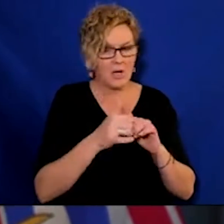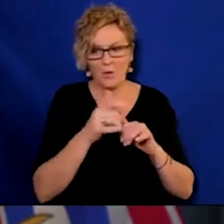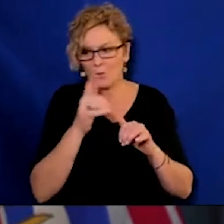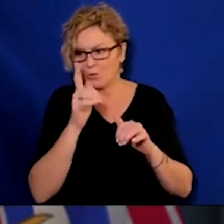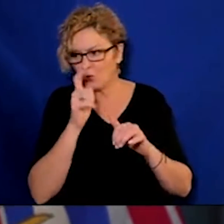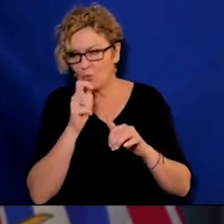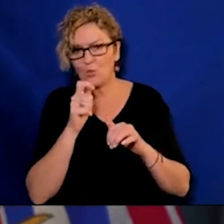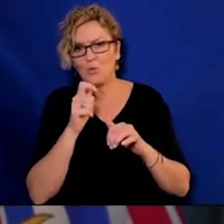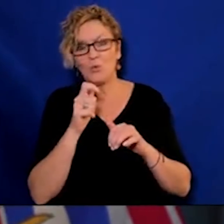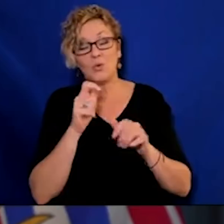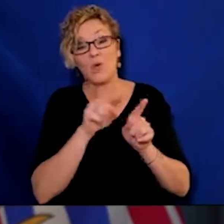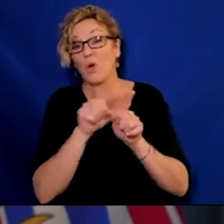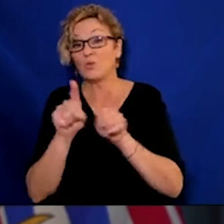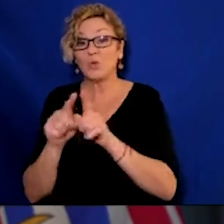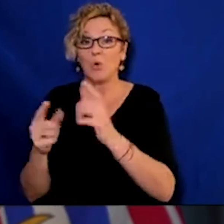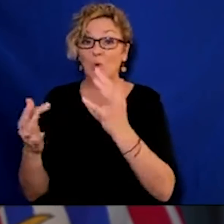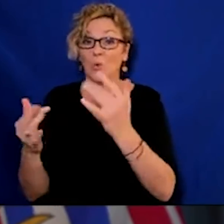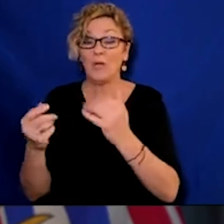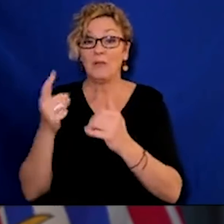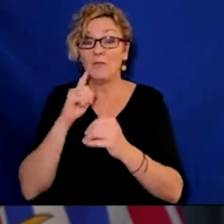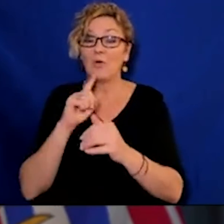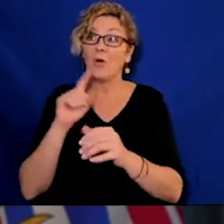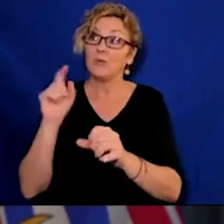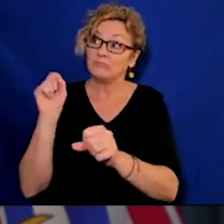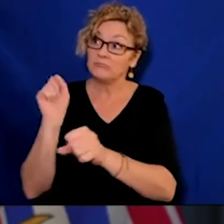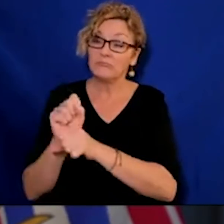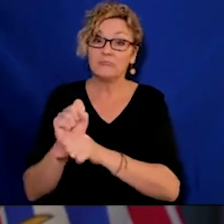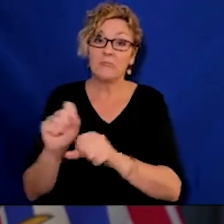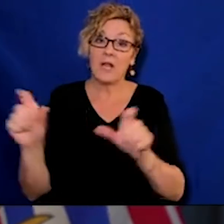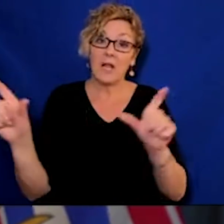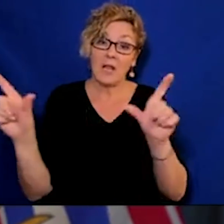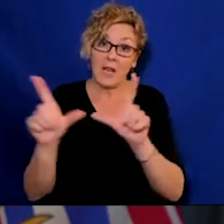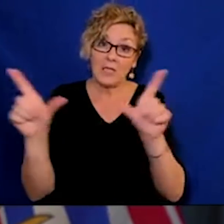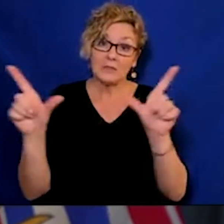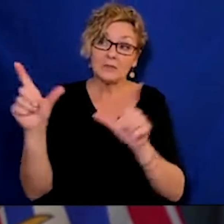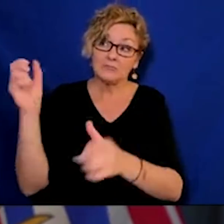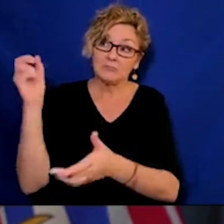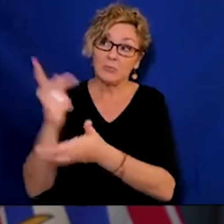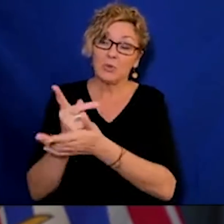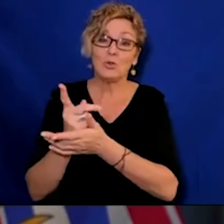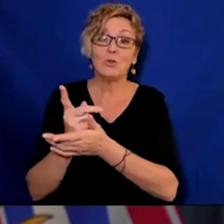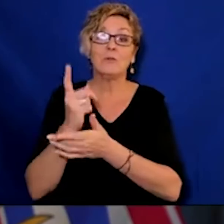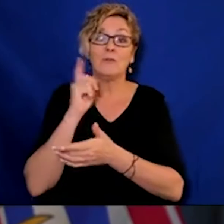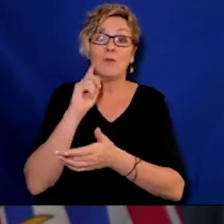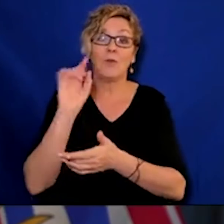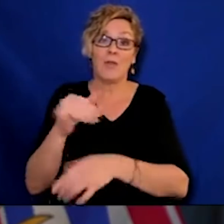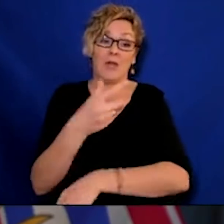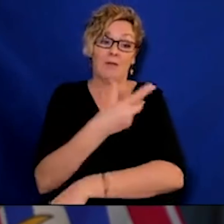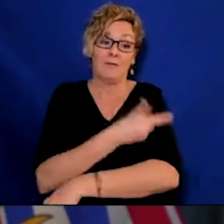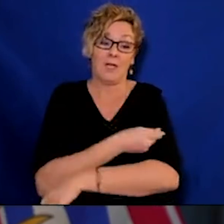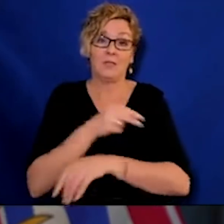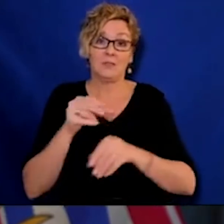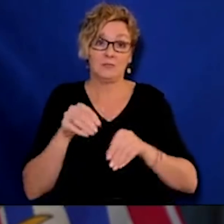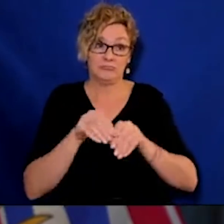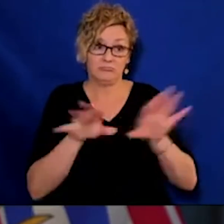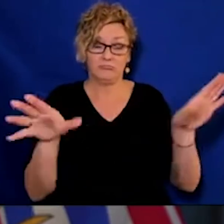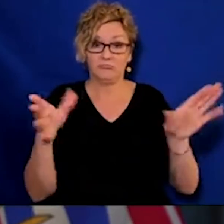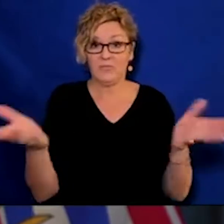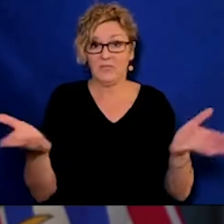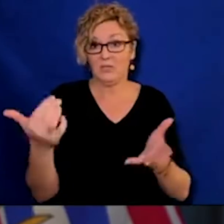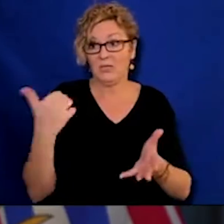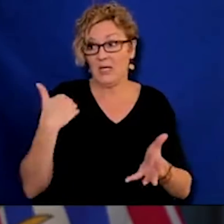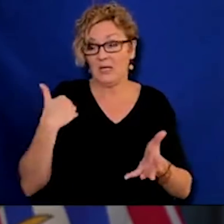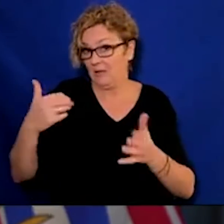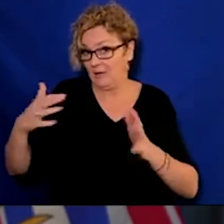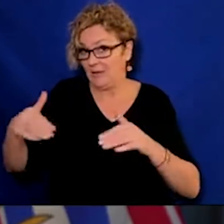licensed for use in Canada and for whom it works best. And we don't yet have those details. So it is all trying